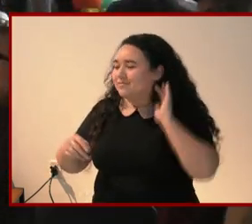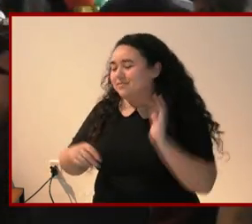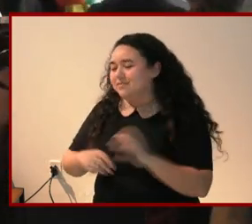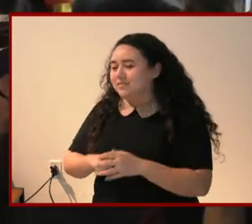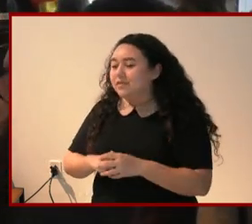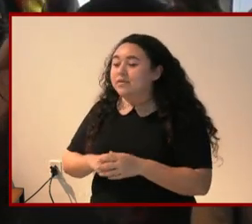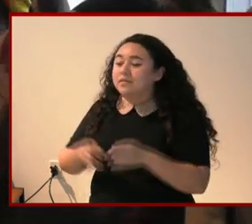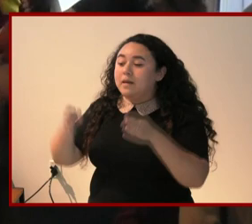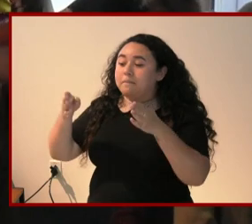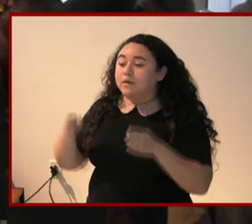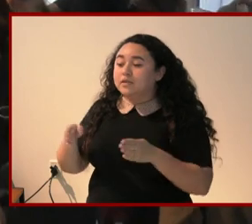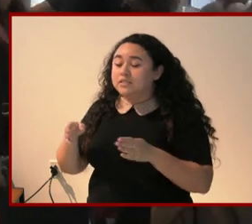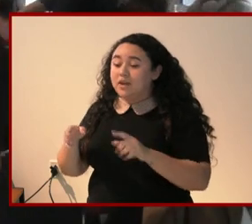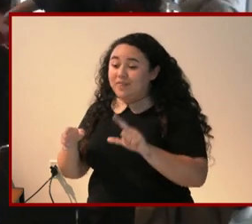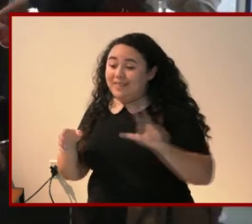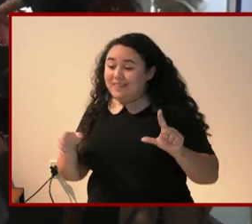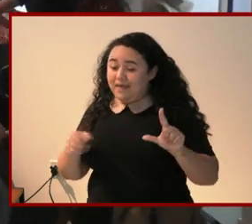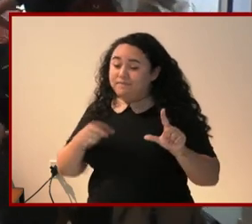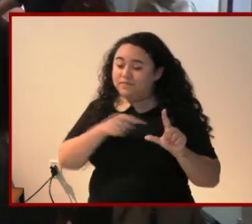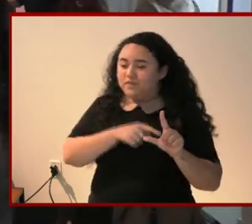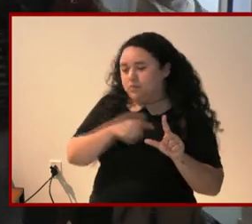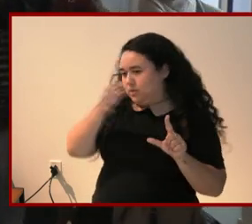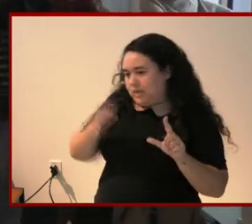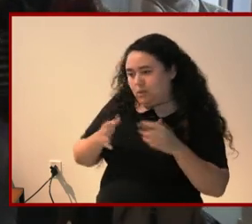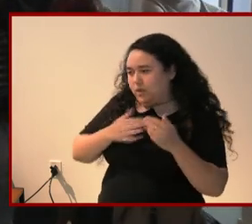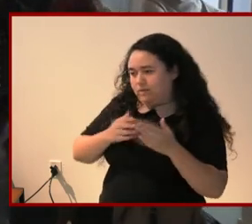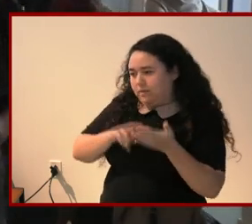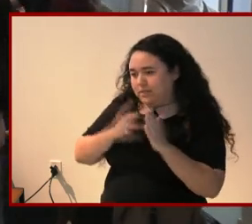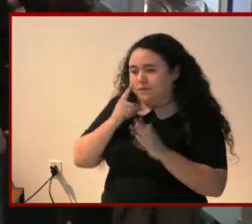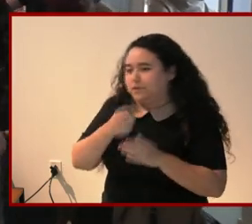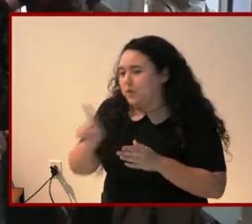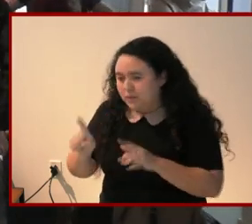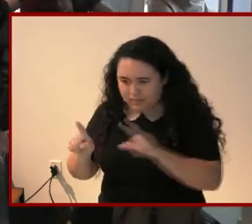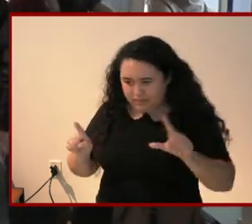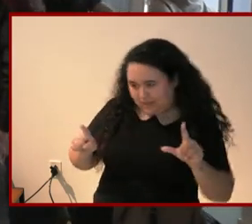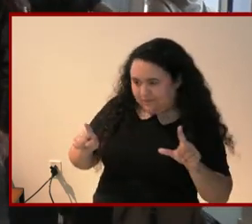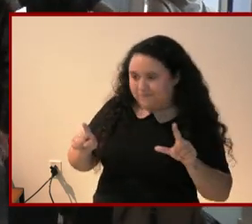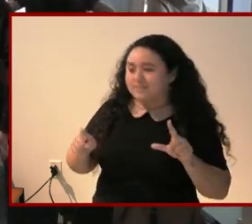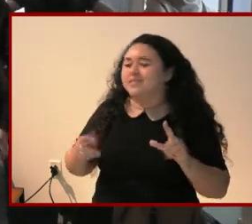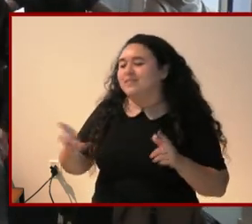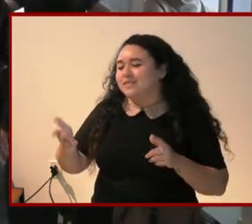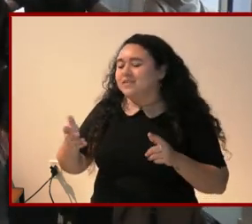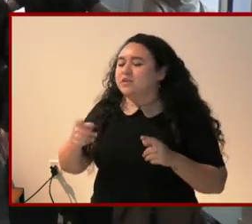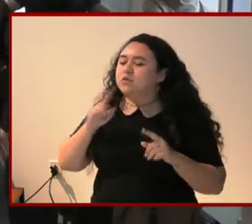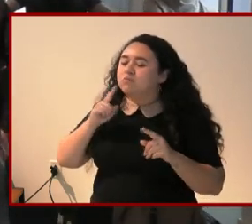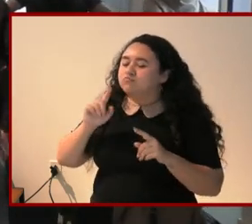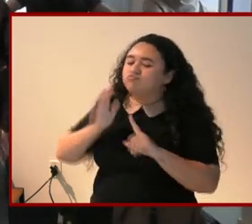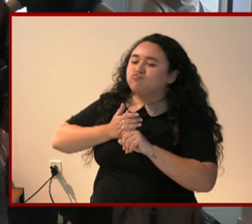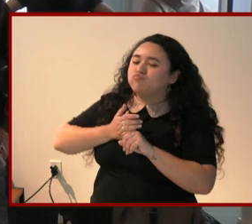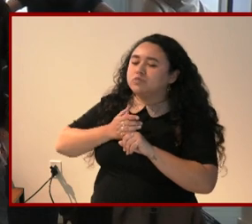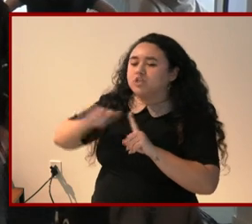The person on the left, and you can decide what that means. I want you to pretend to be a child.